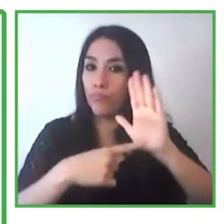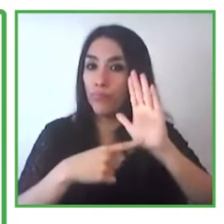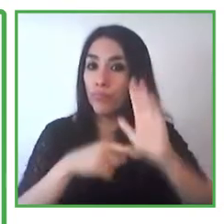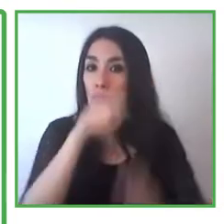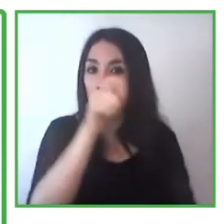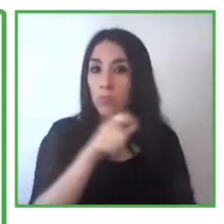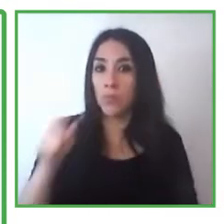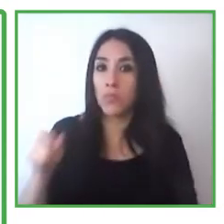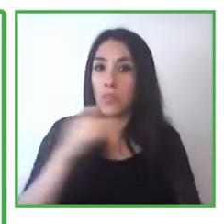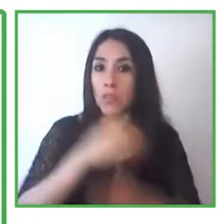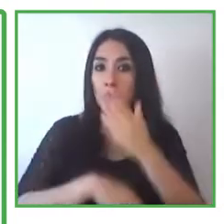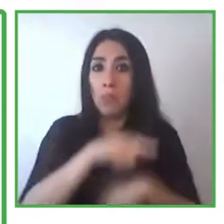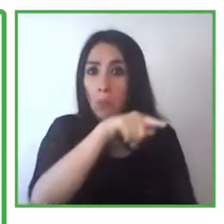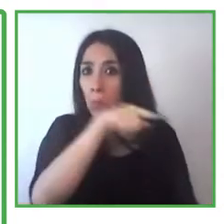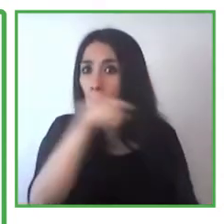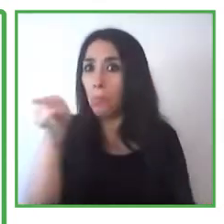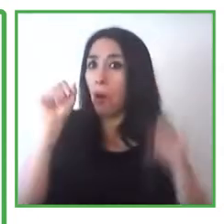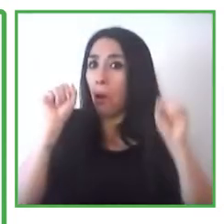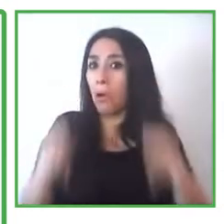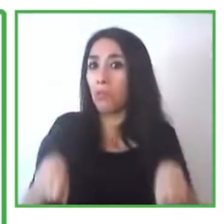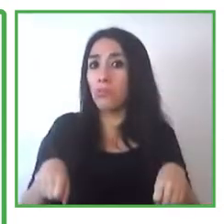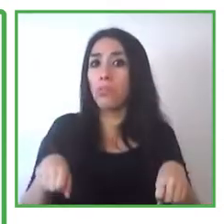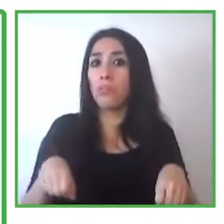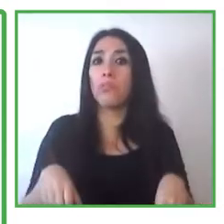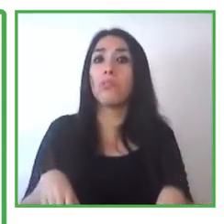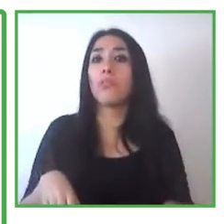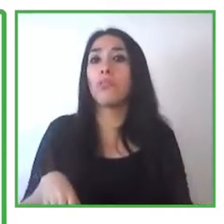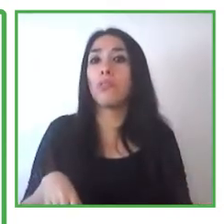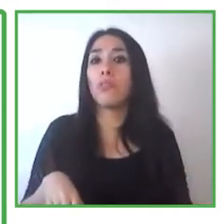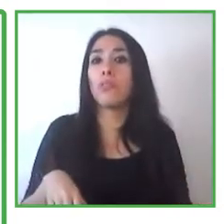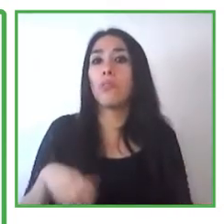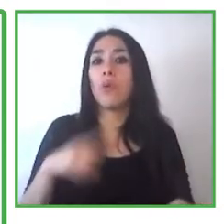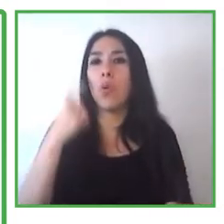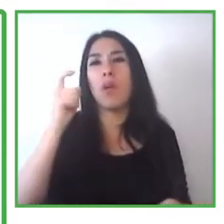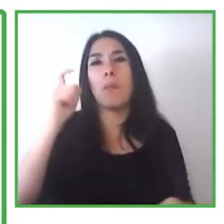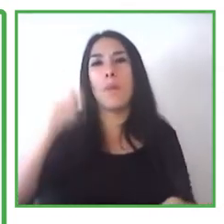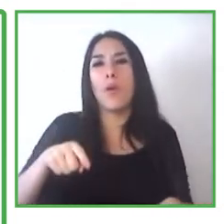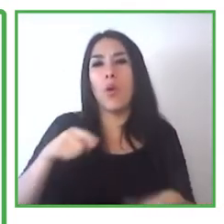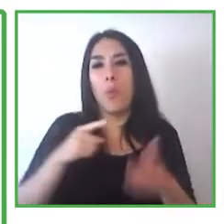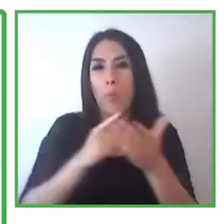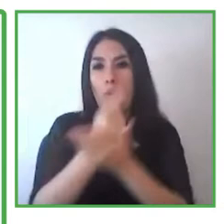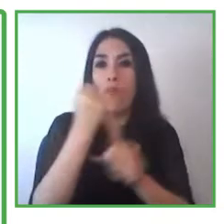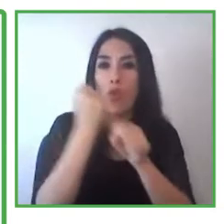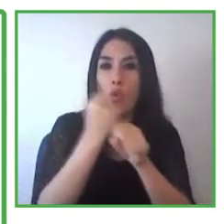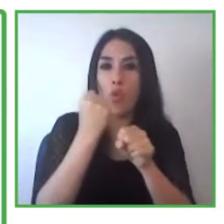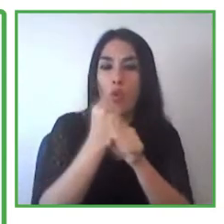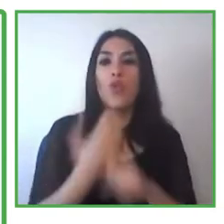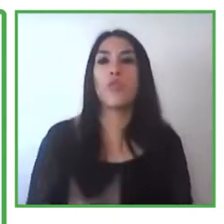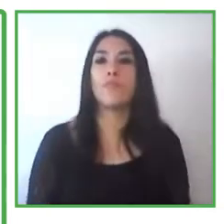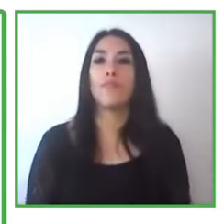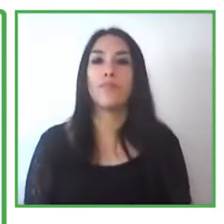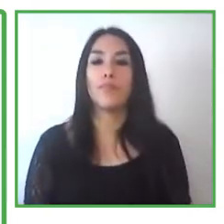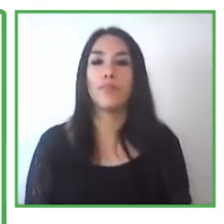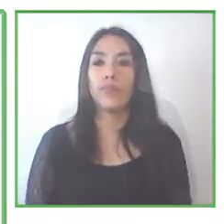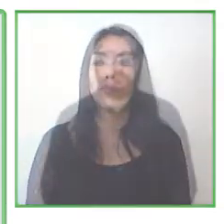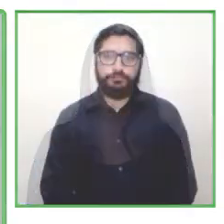they are capable and they only want labor inclusion an opportunity in the